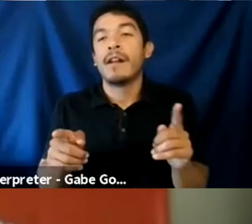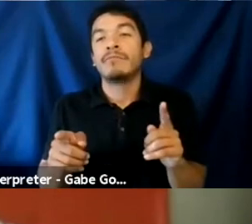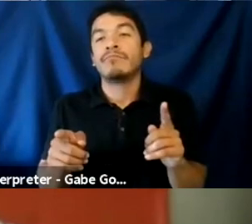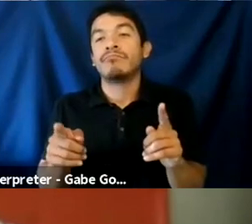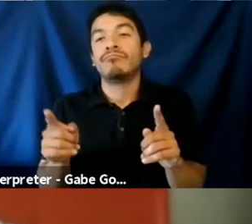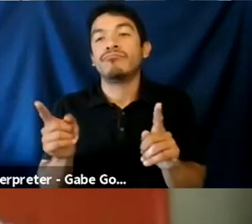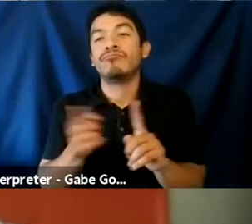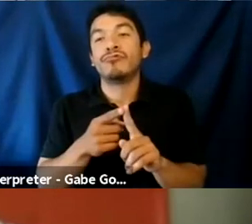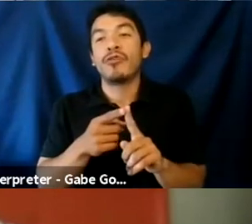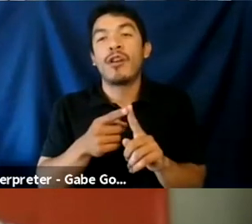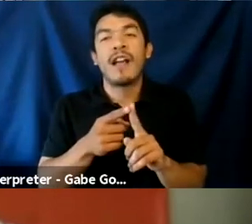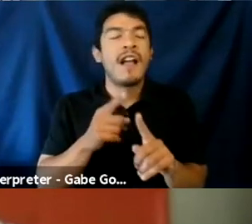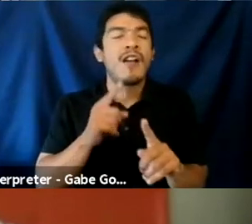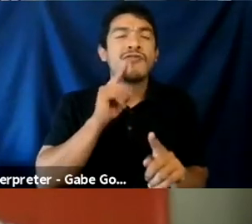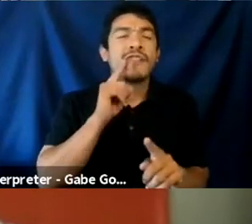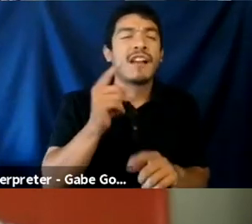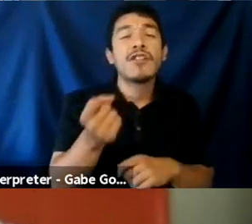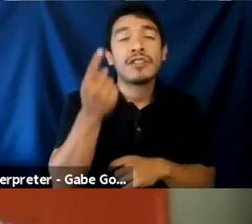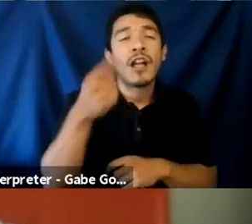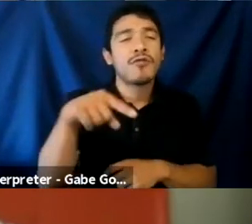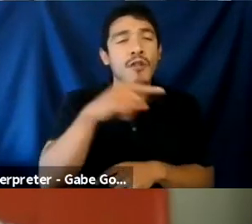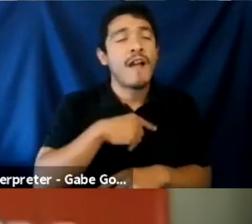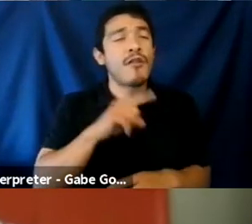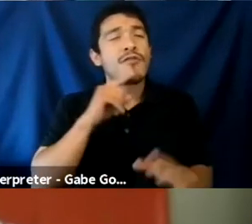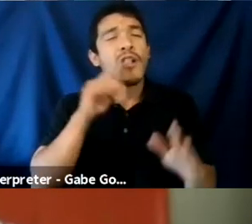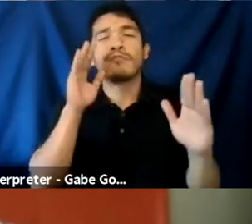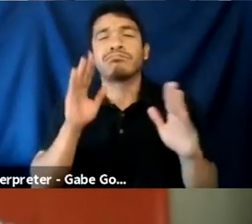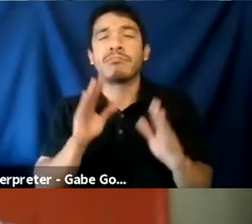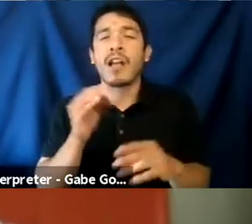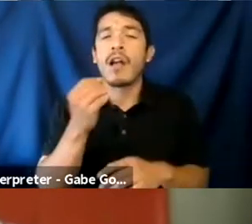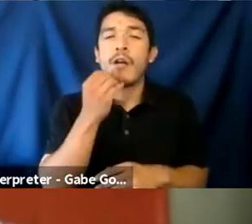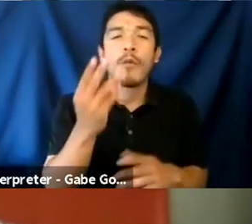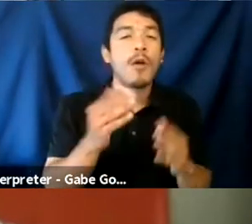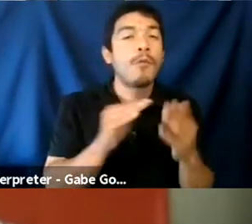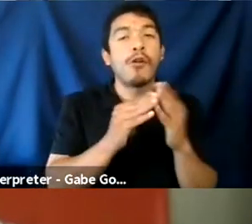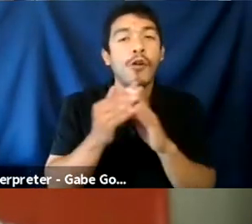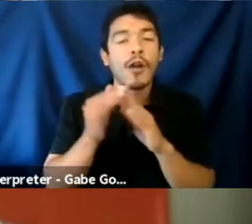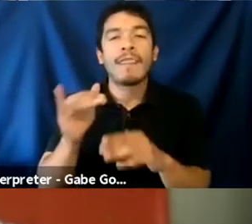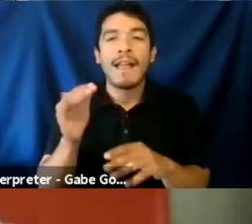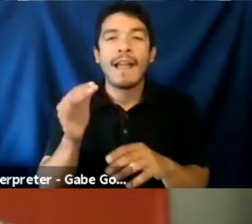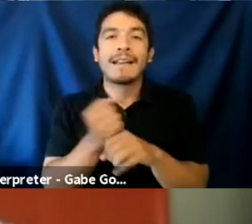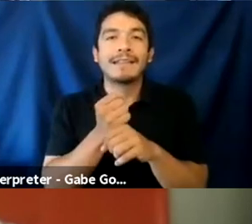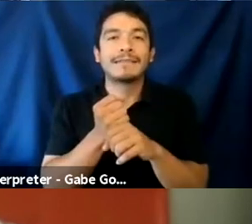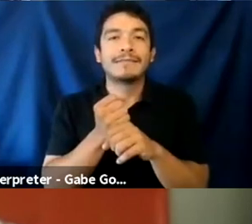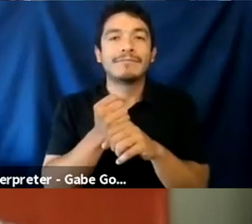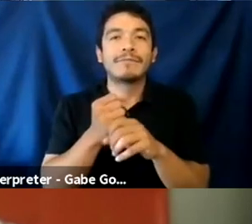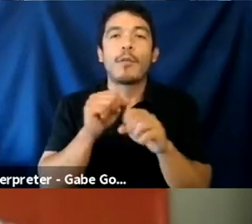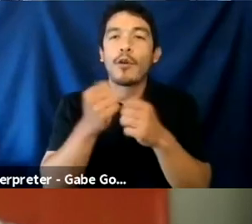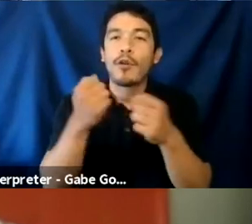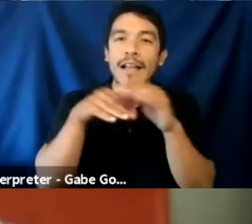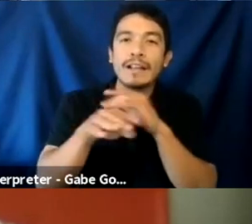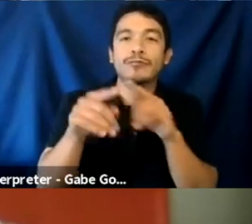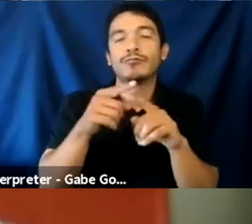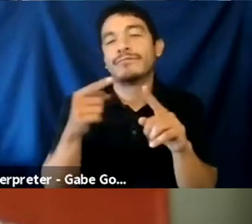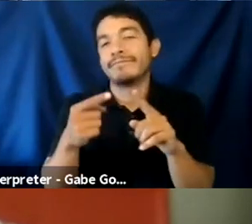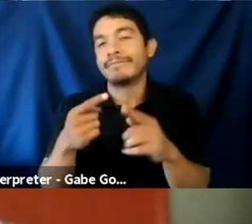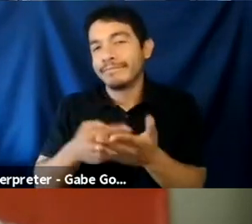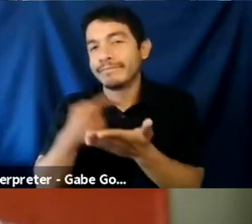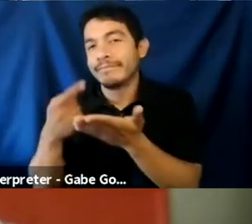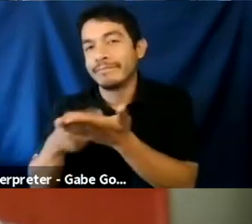to acknowledge that you have this really great and warm community that, you know, obviously does get infiltrated, um, occasionally. But how,